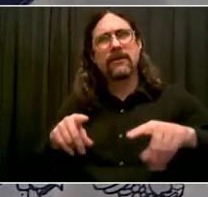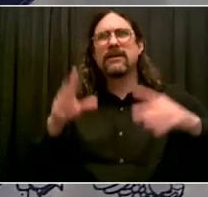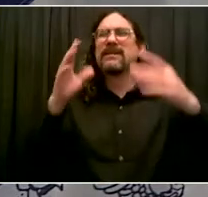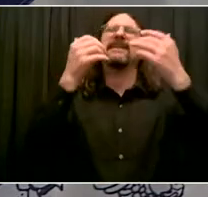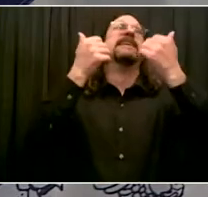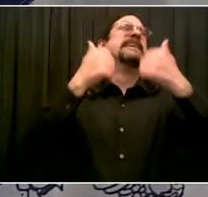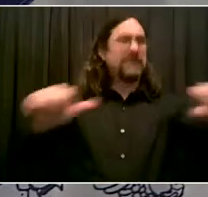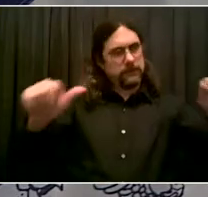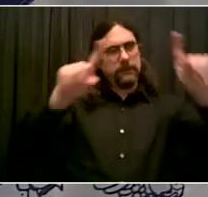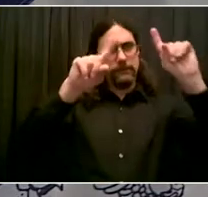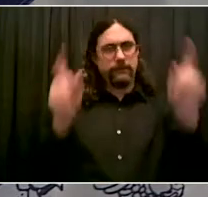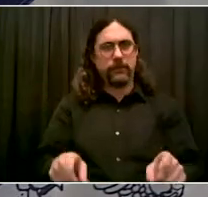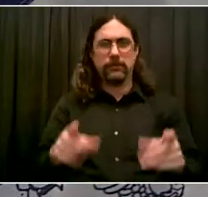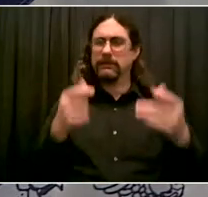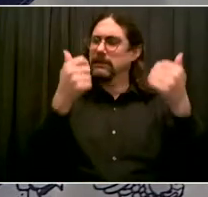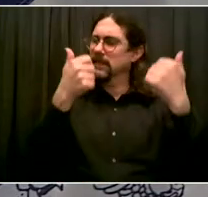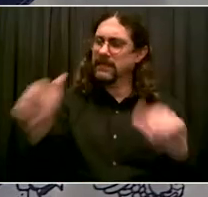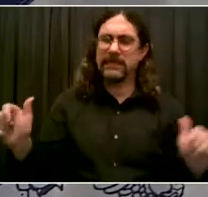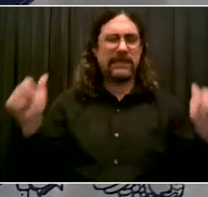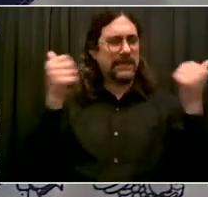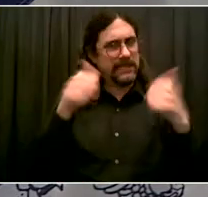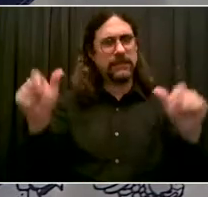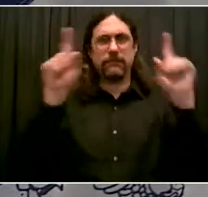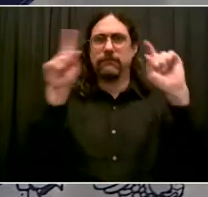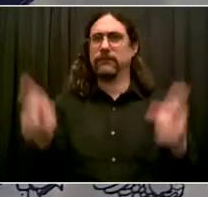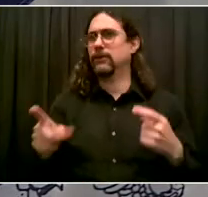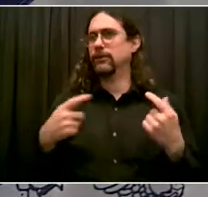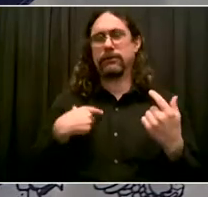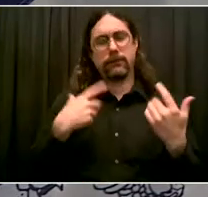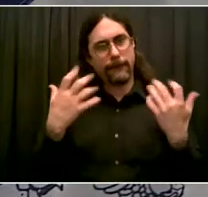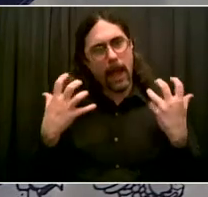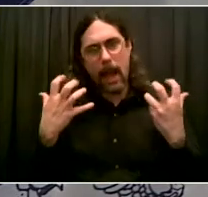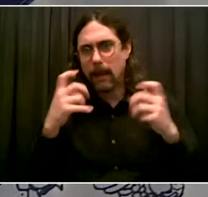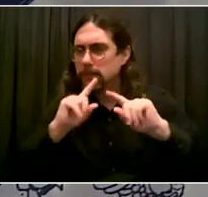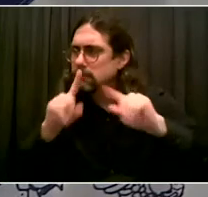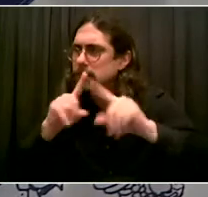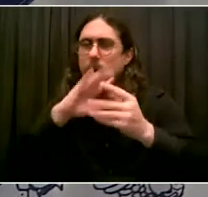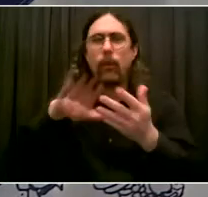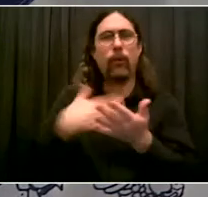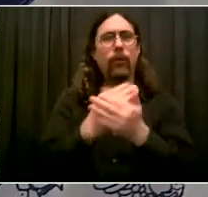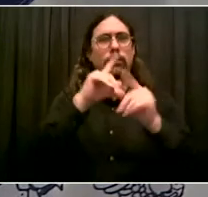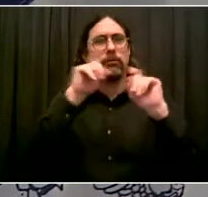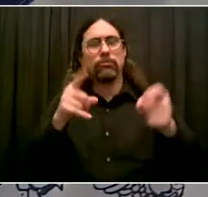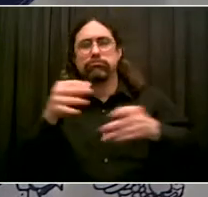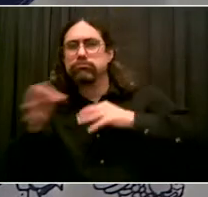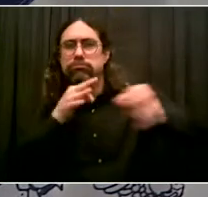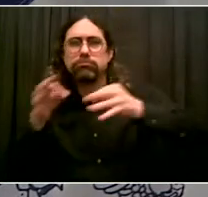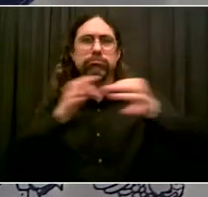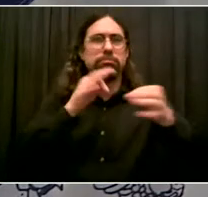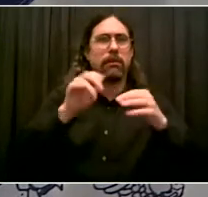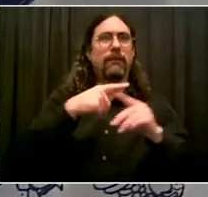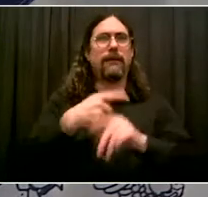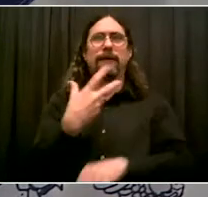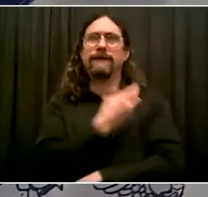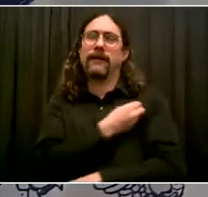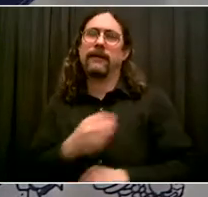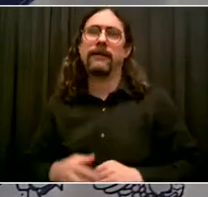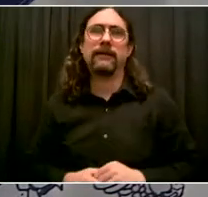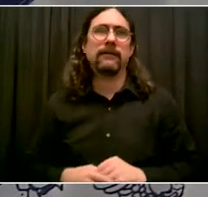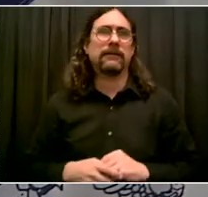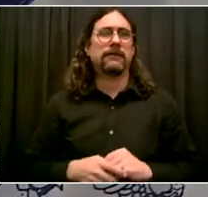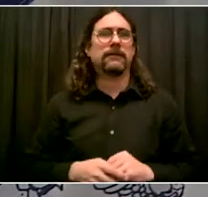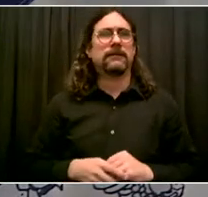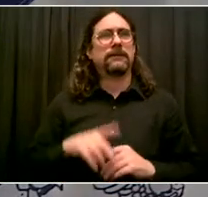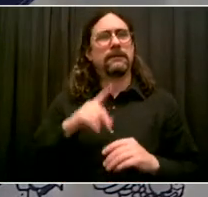folks who need that information, need that reassurance, to get it so we can move forward. Johnson & Johnson vaccine, this